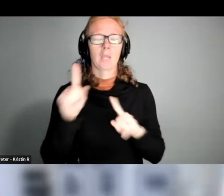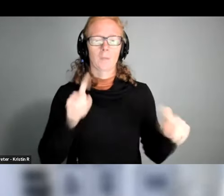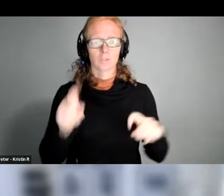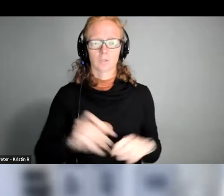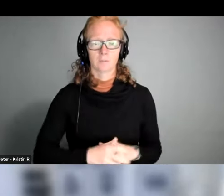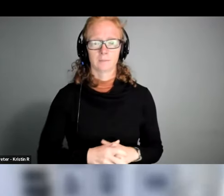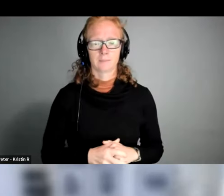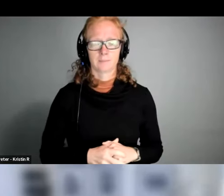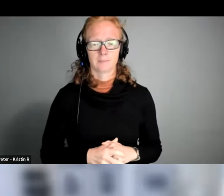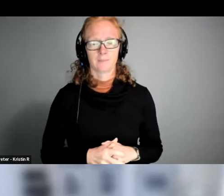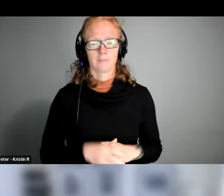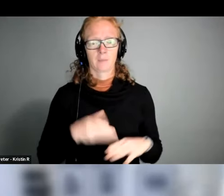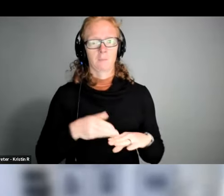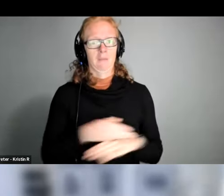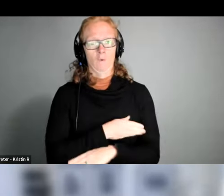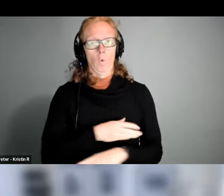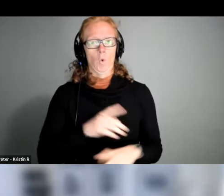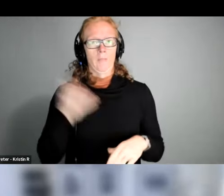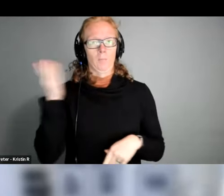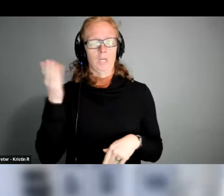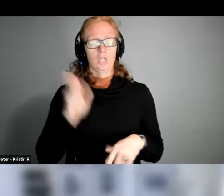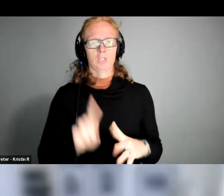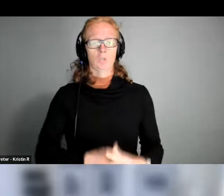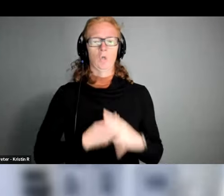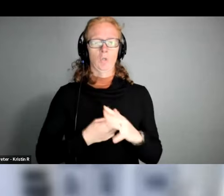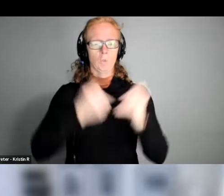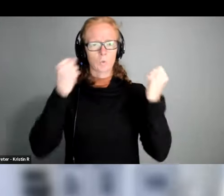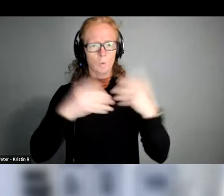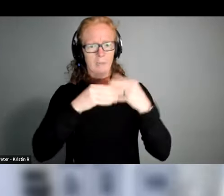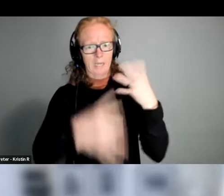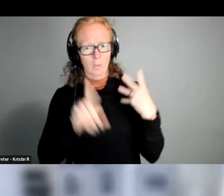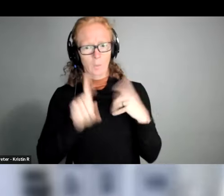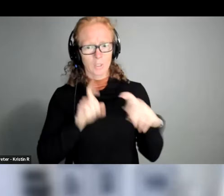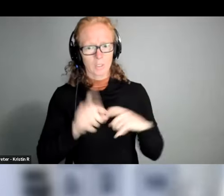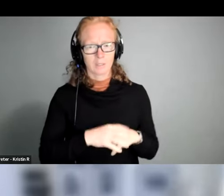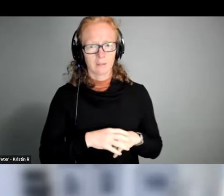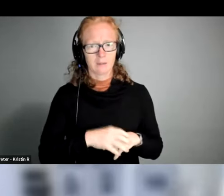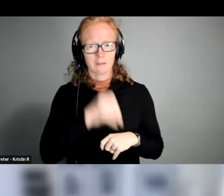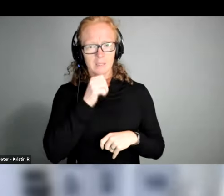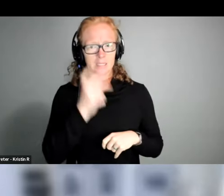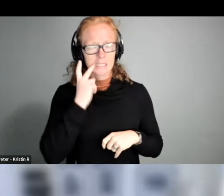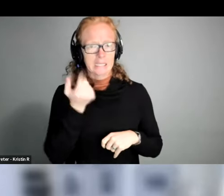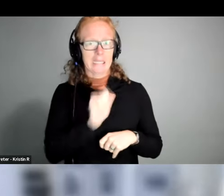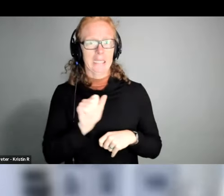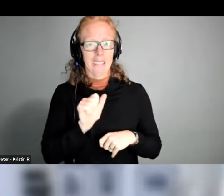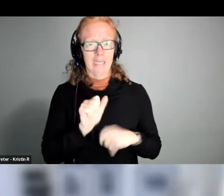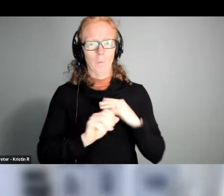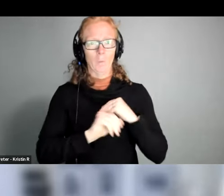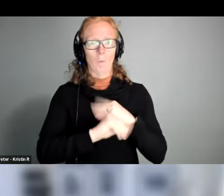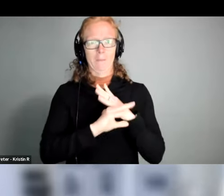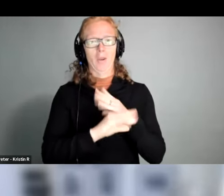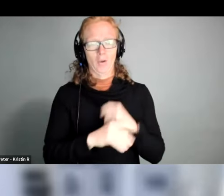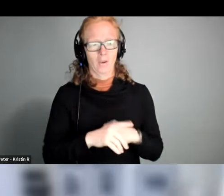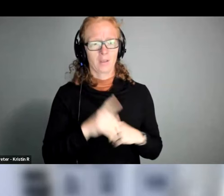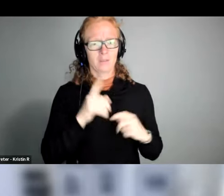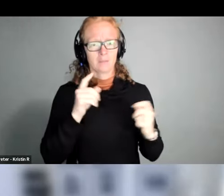we even got the presentations today and i'm not sure i've seen in any webinar that we've done this many